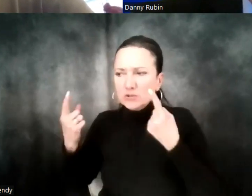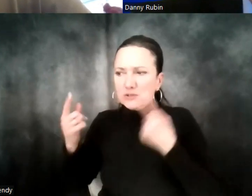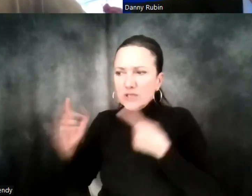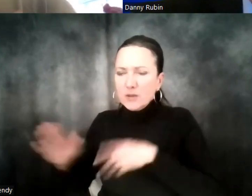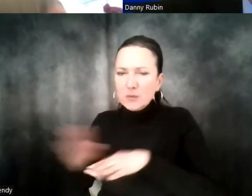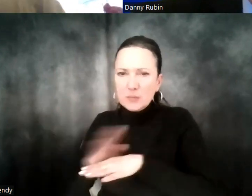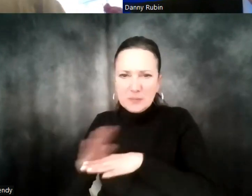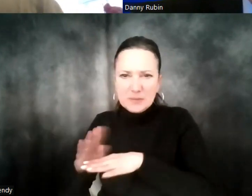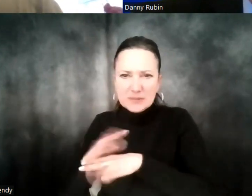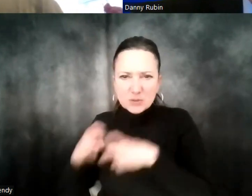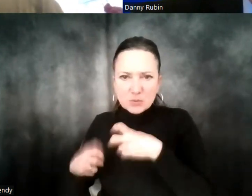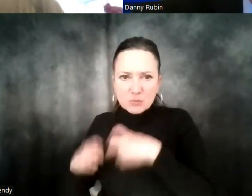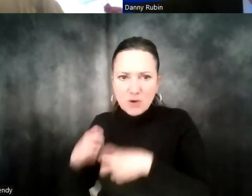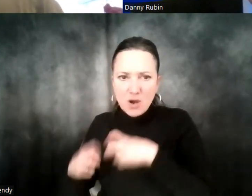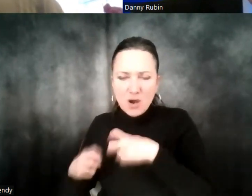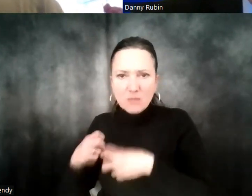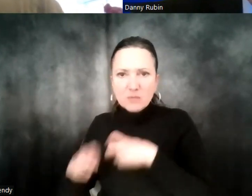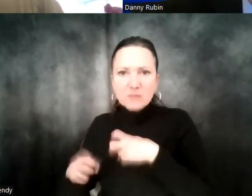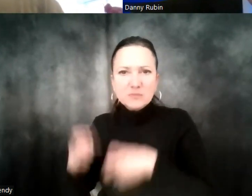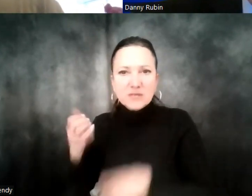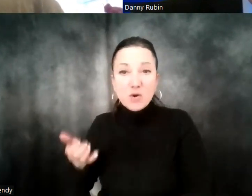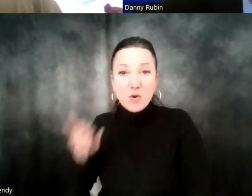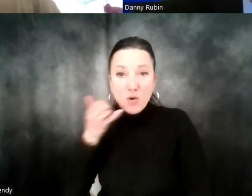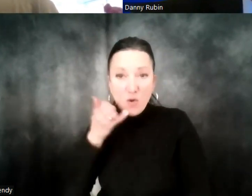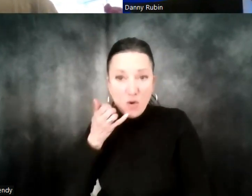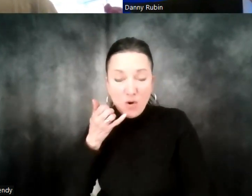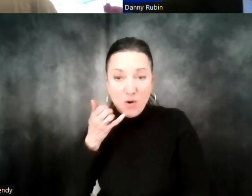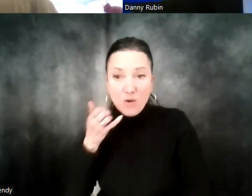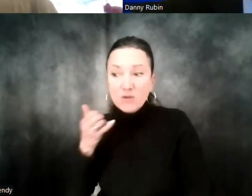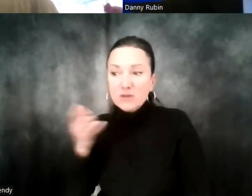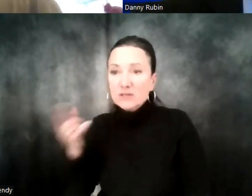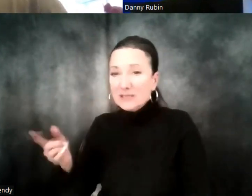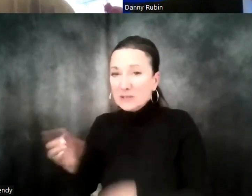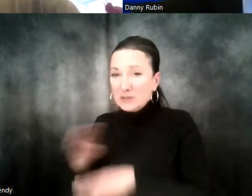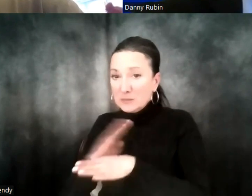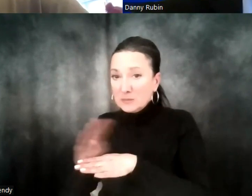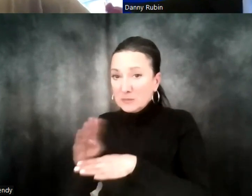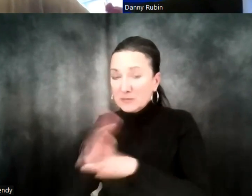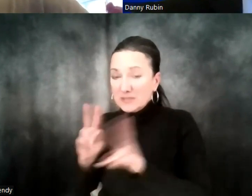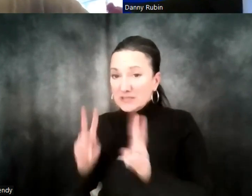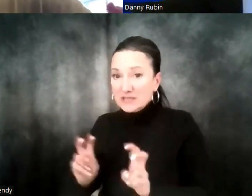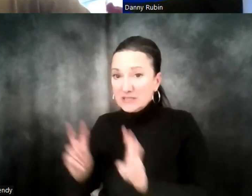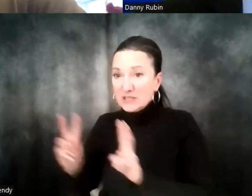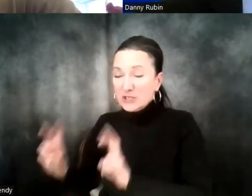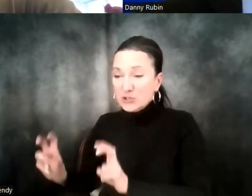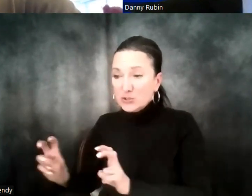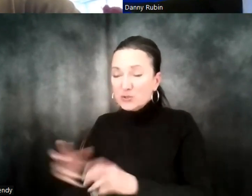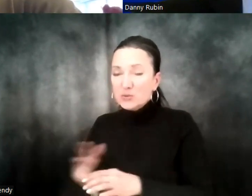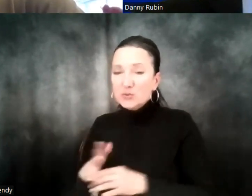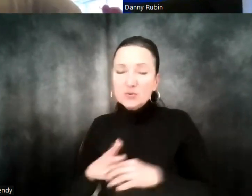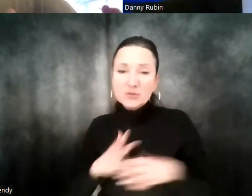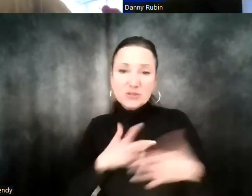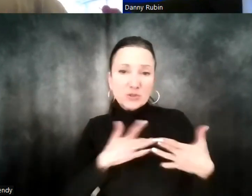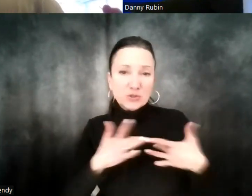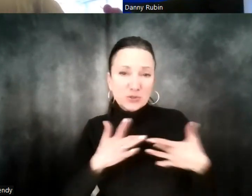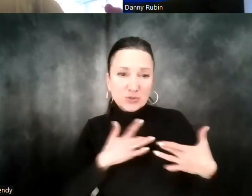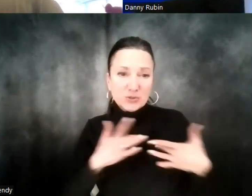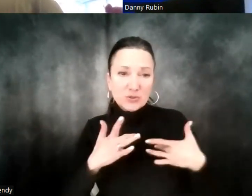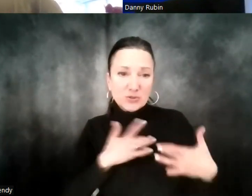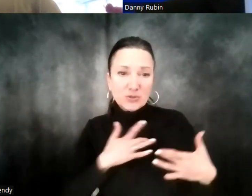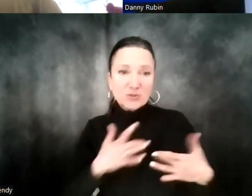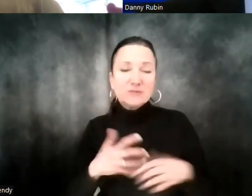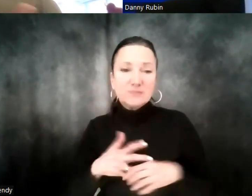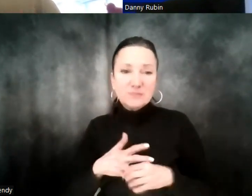problems are. We usually set up, like, an initial call with them to understand what their business issues are, so we can address any concerns they have, leveraging our